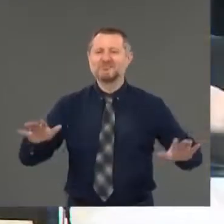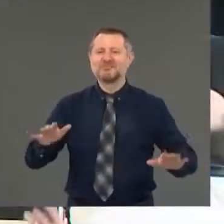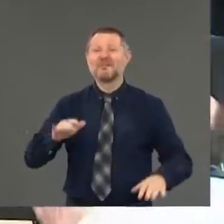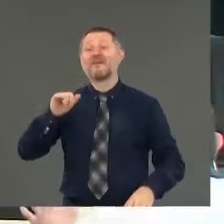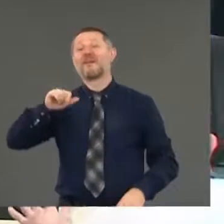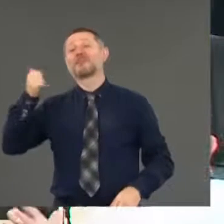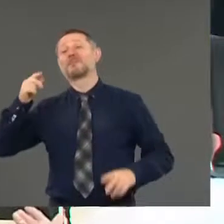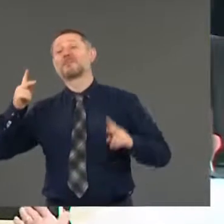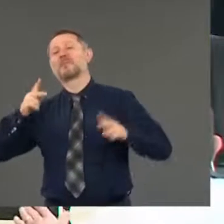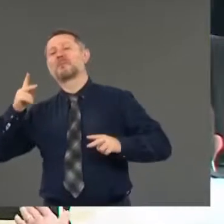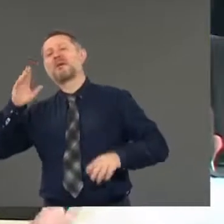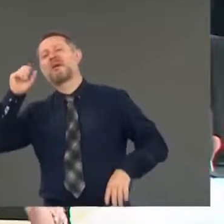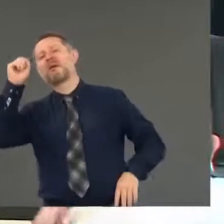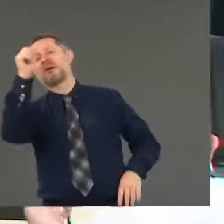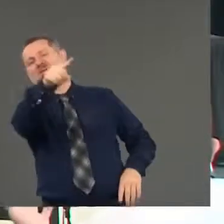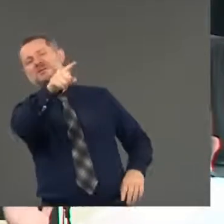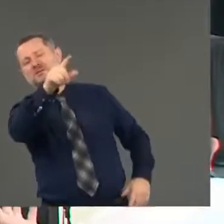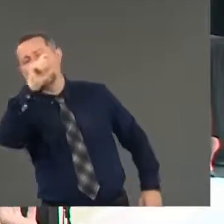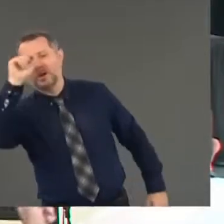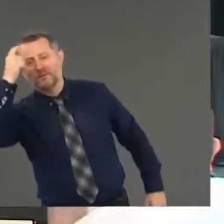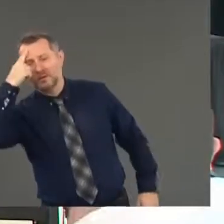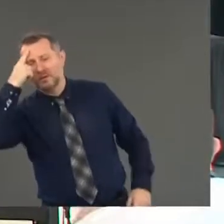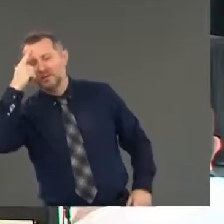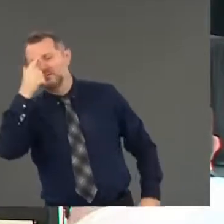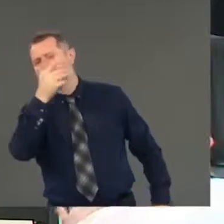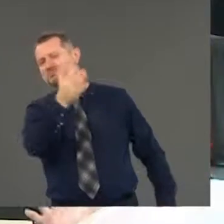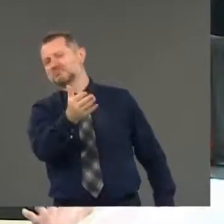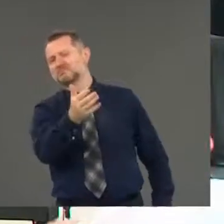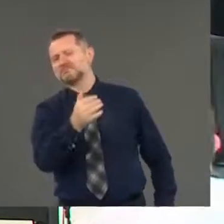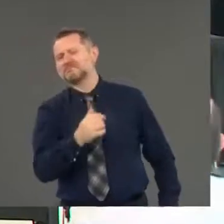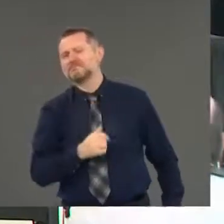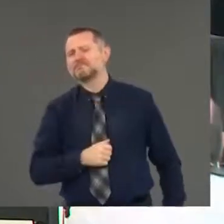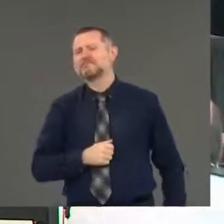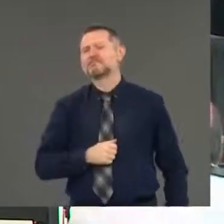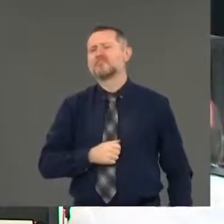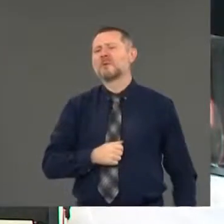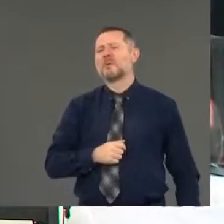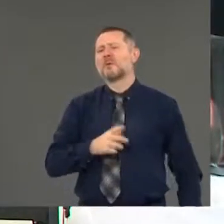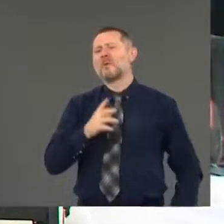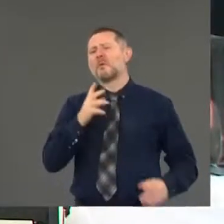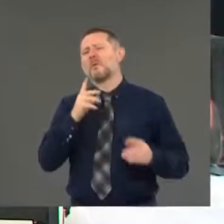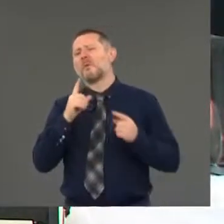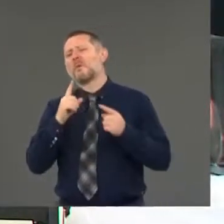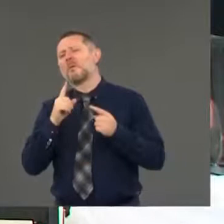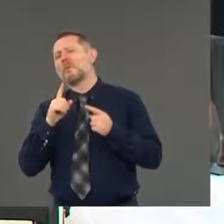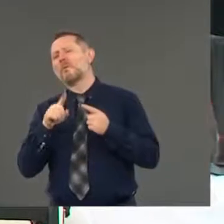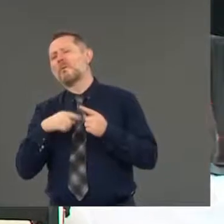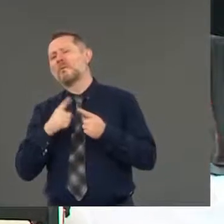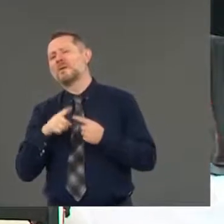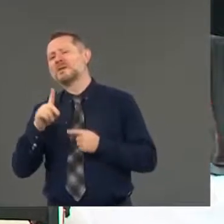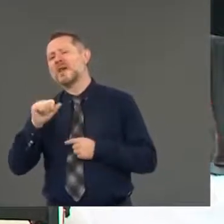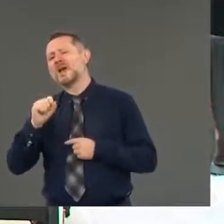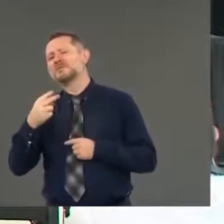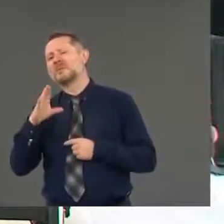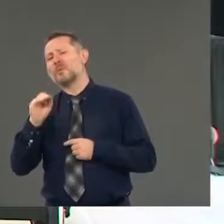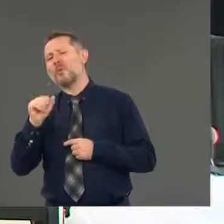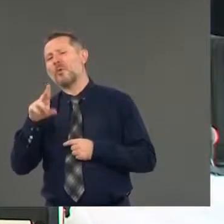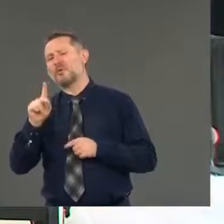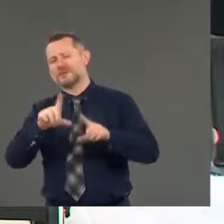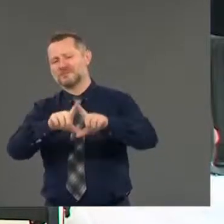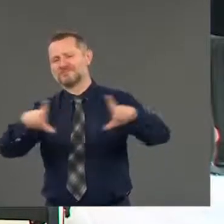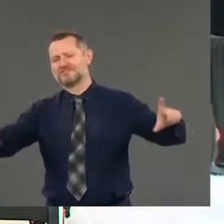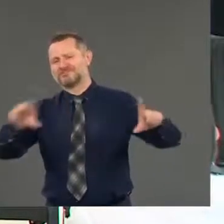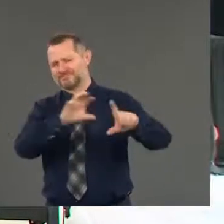I want to ask you about the dashboard, which I think is pretty spiffy. it's a certain point. In terms of the